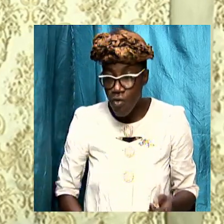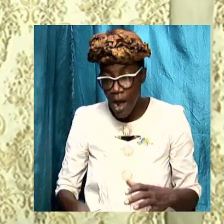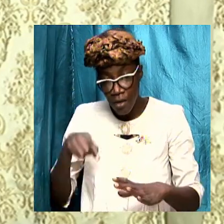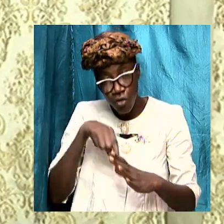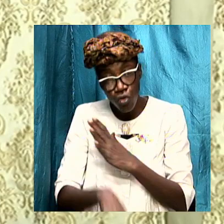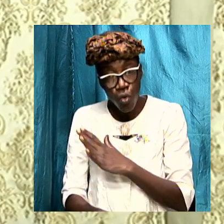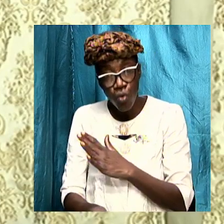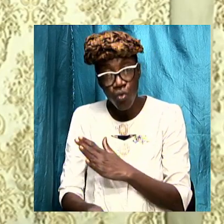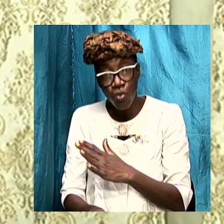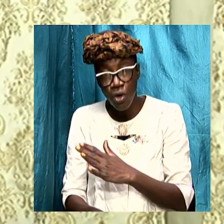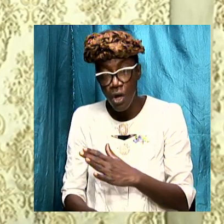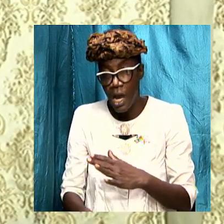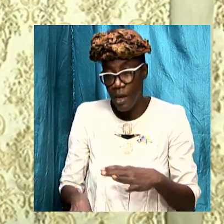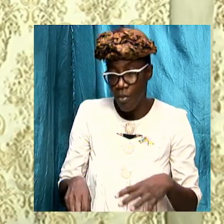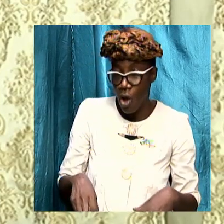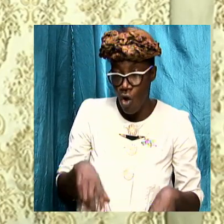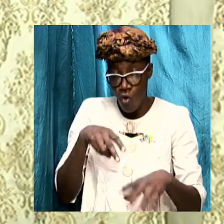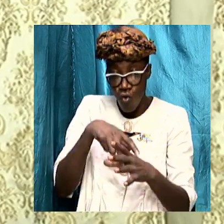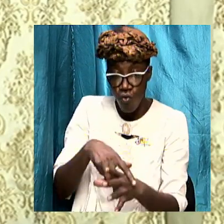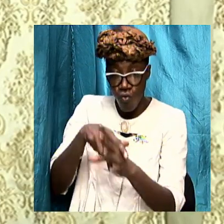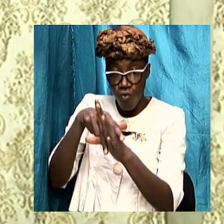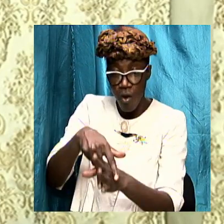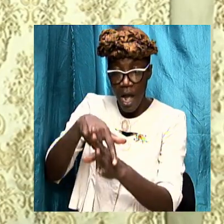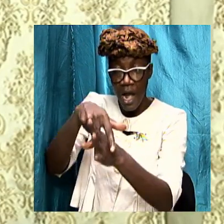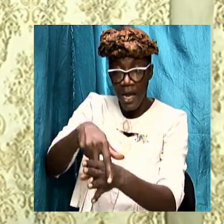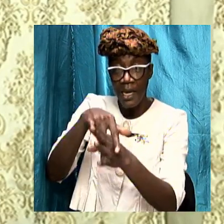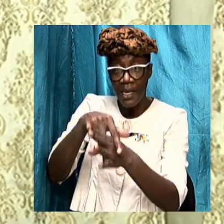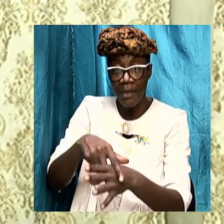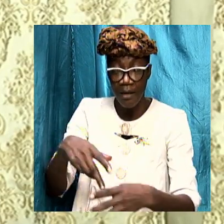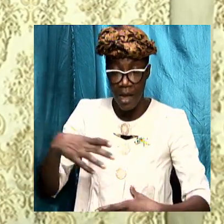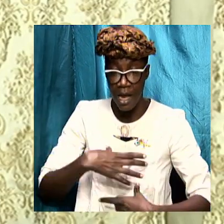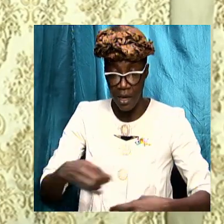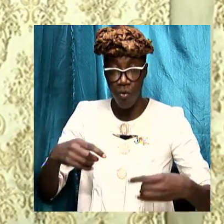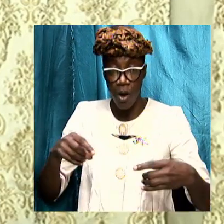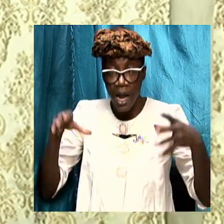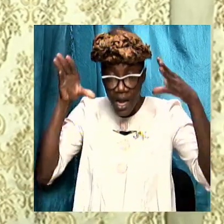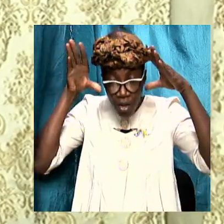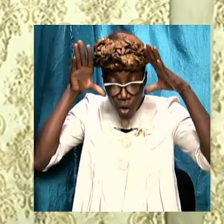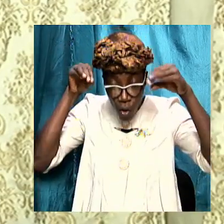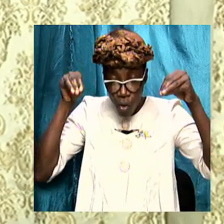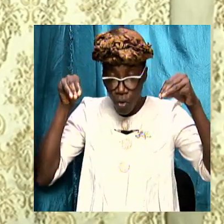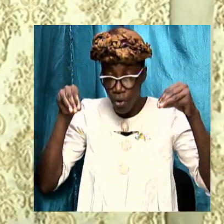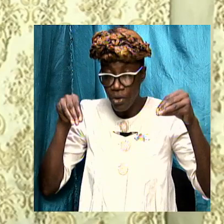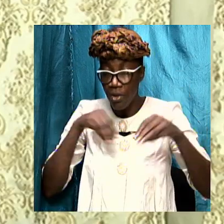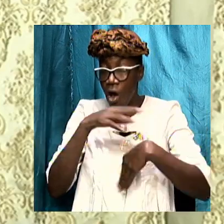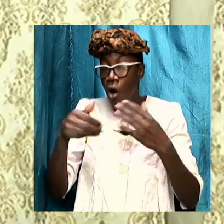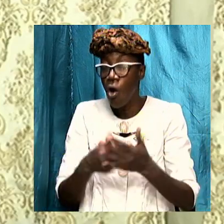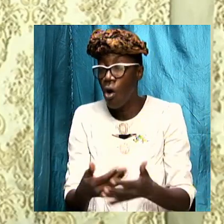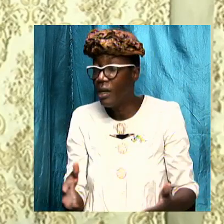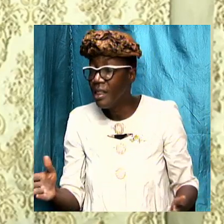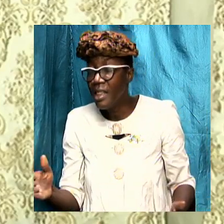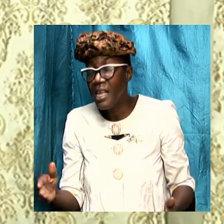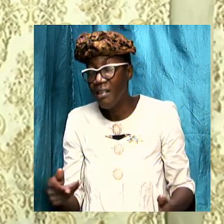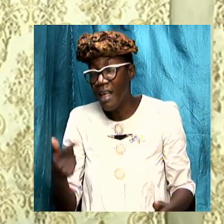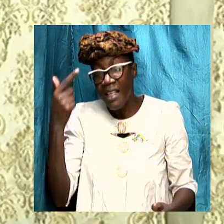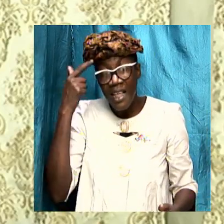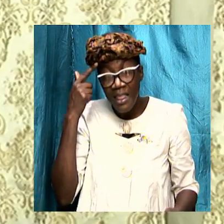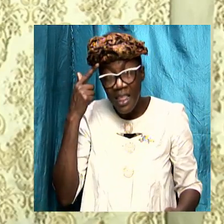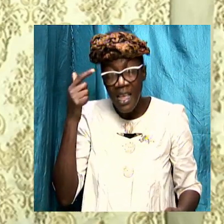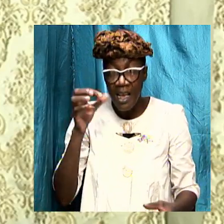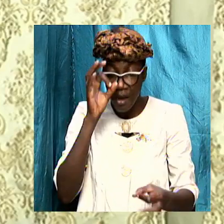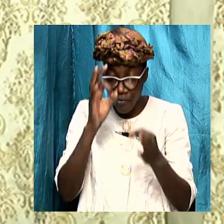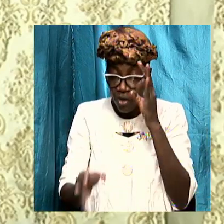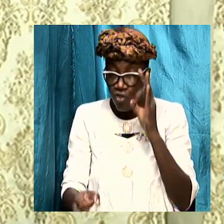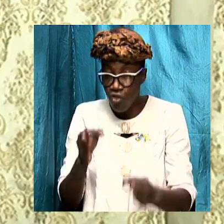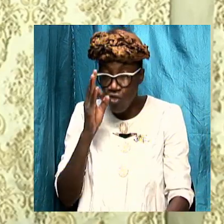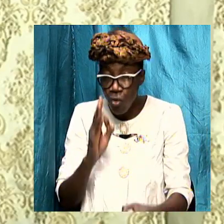rides on the white horse down to the famine and all the things that we spoke about we think of the judgments that are going to be